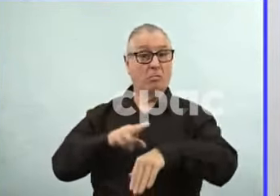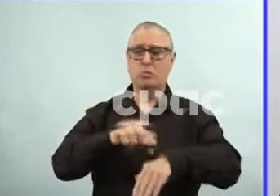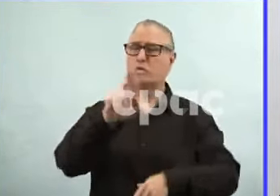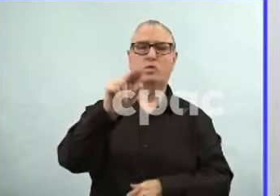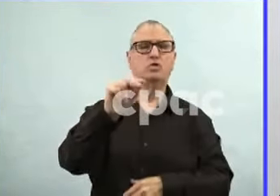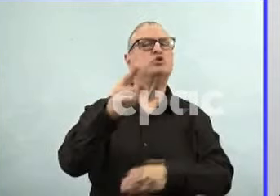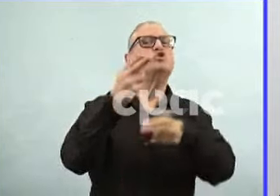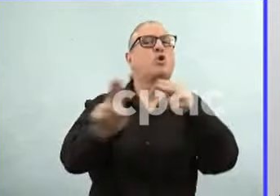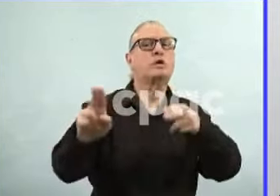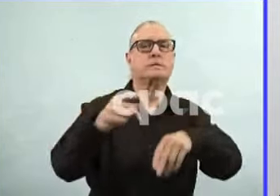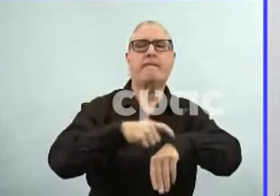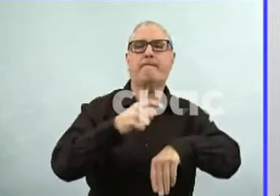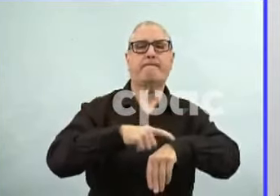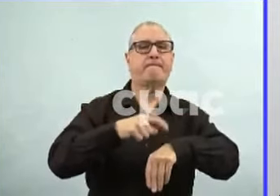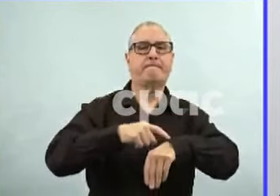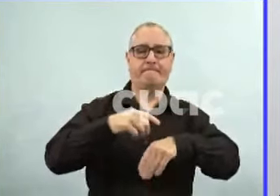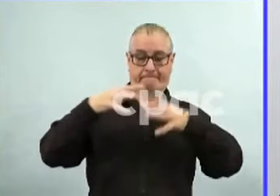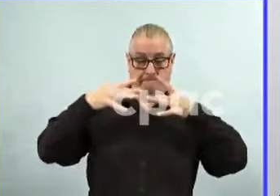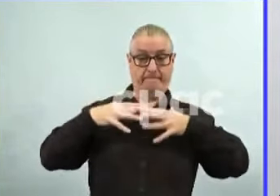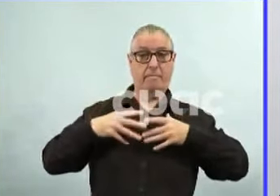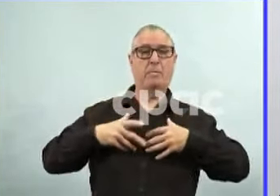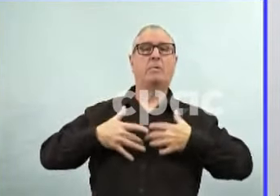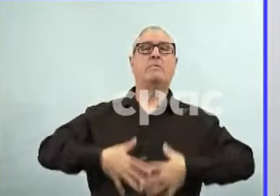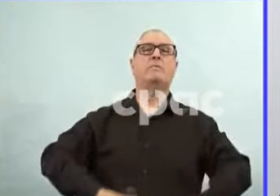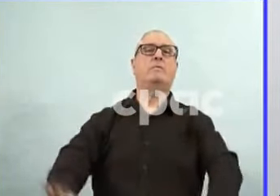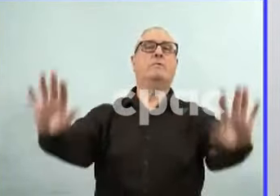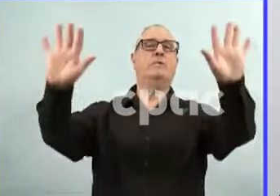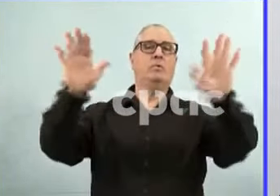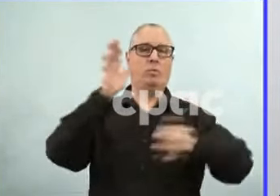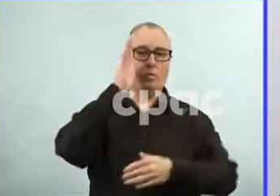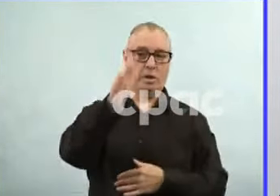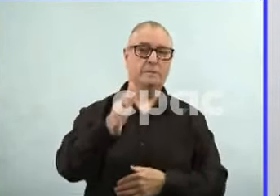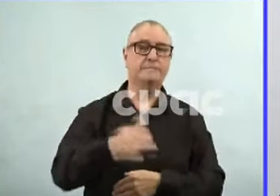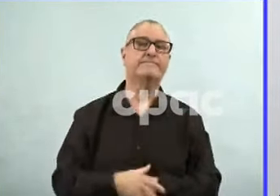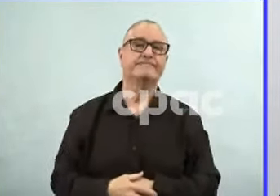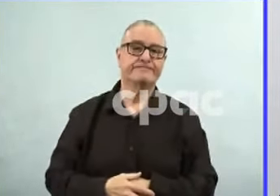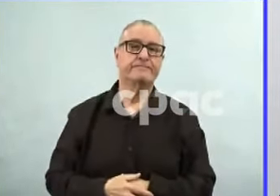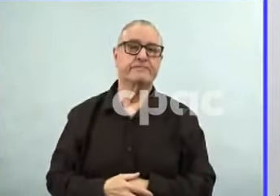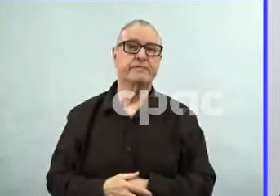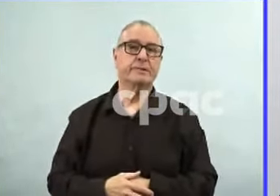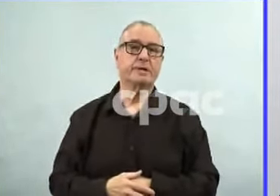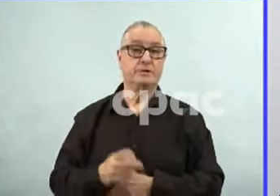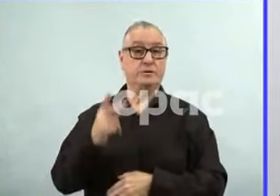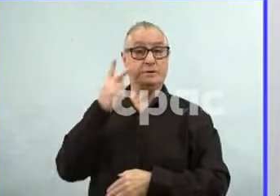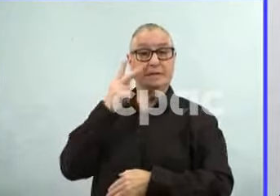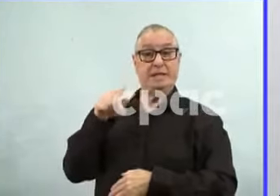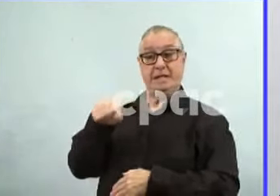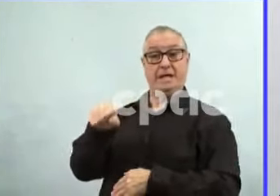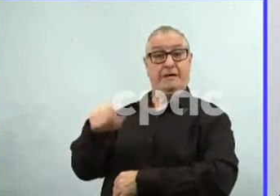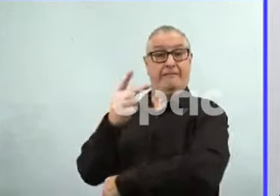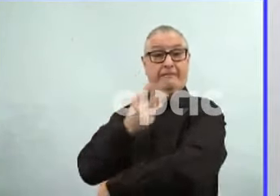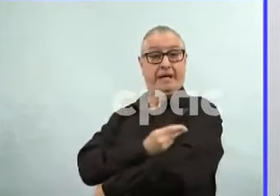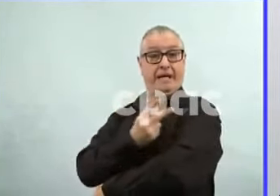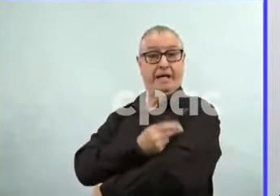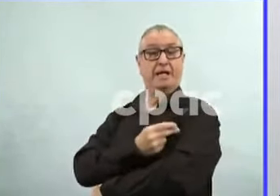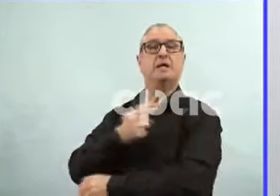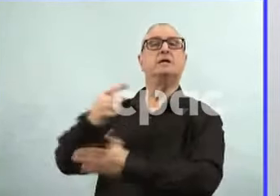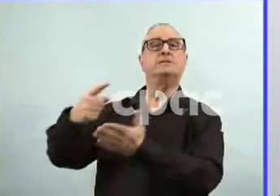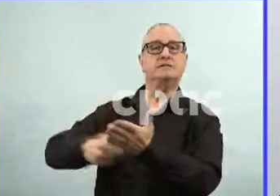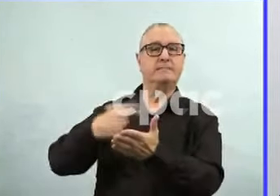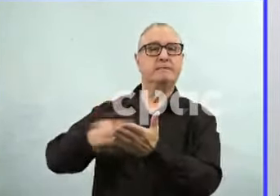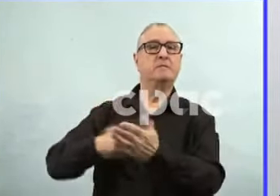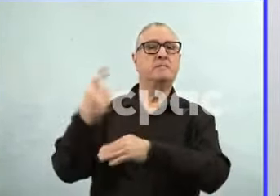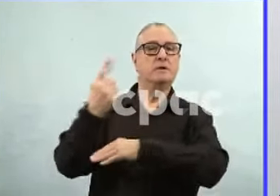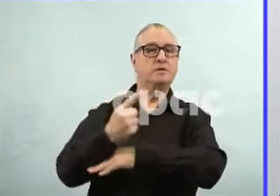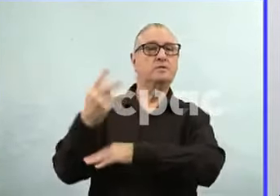There are side effects that we see early on, and that's it. The big reason that scientists are not worried about long